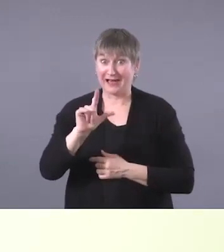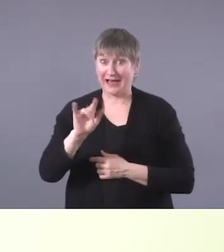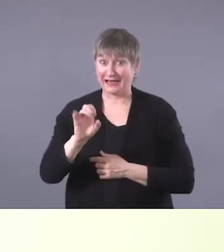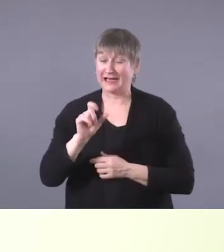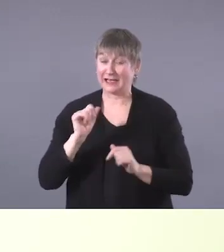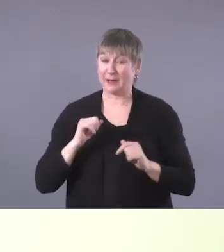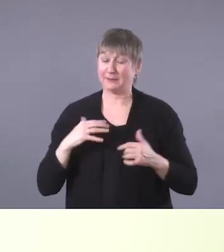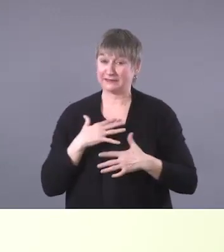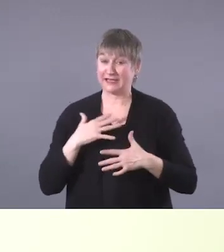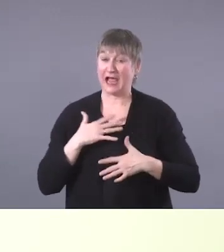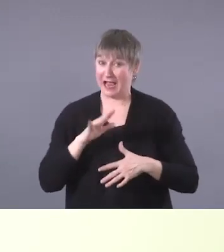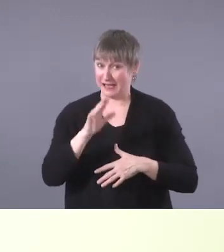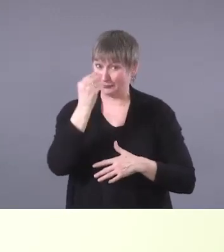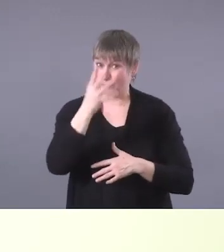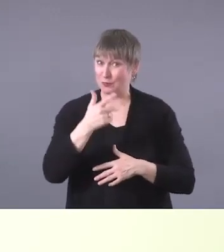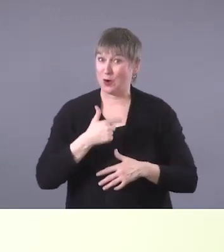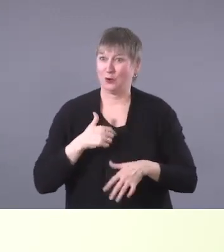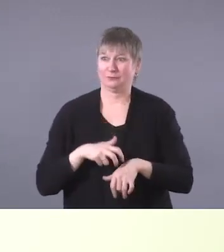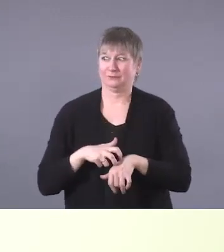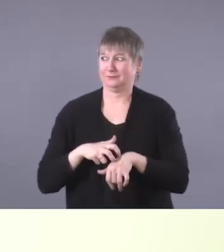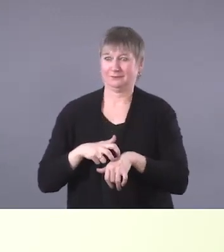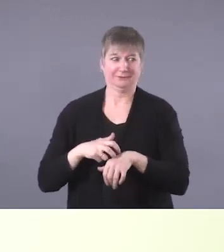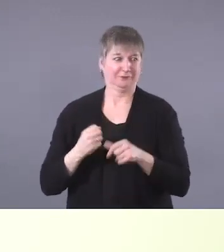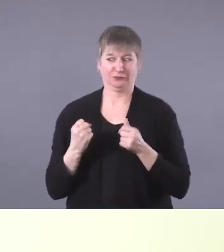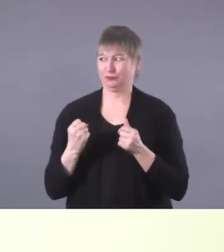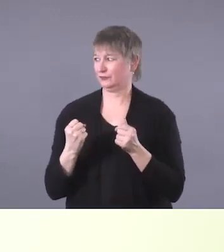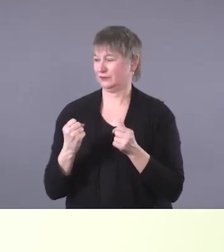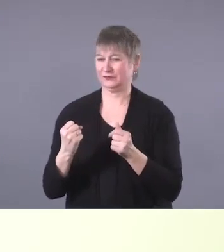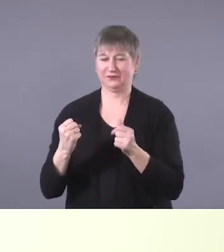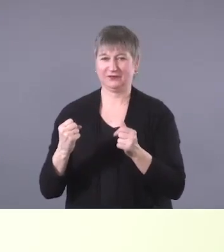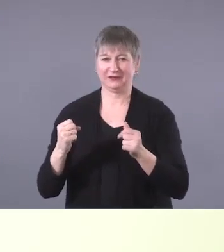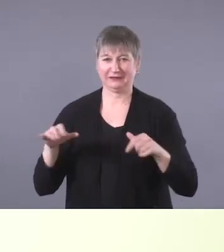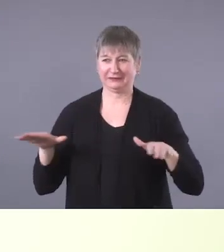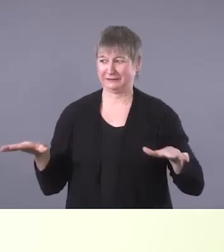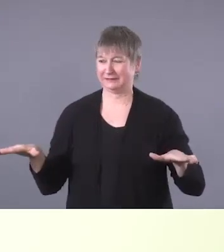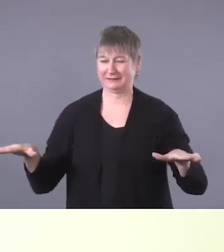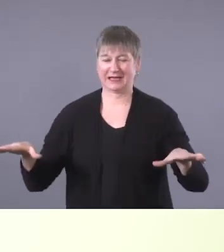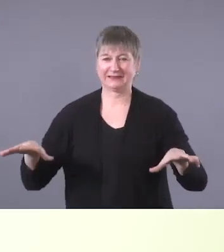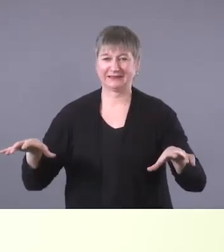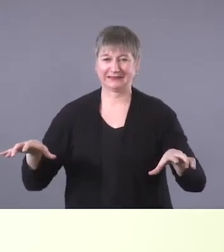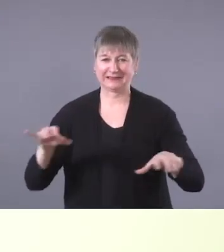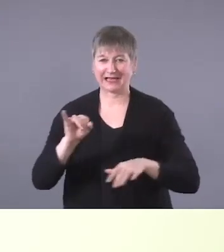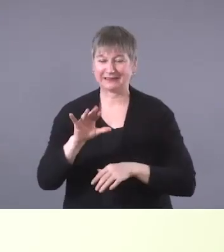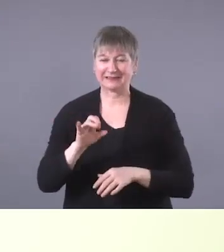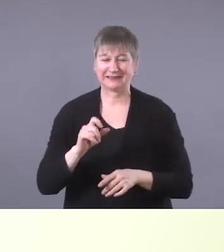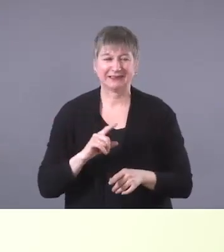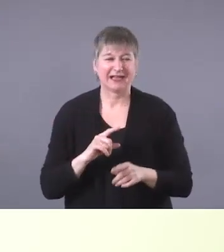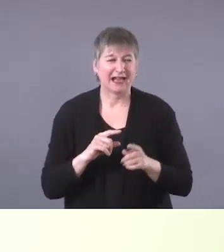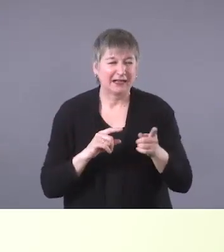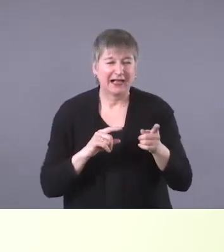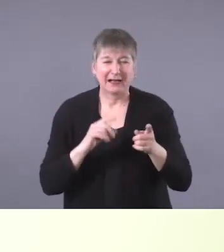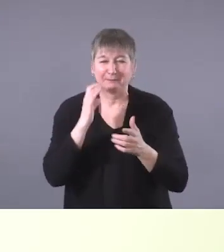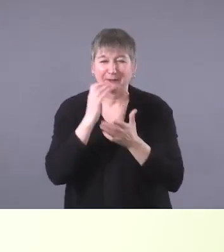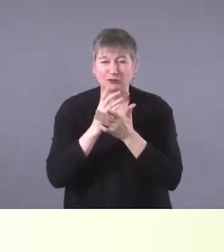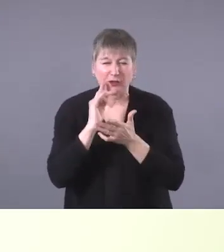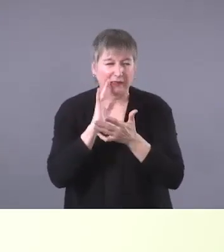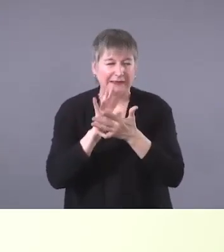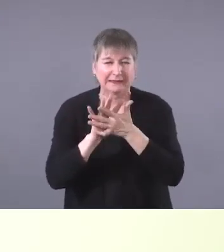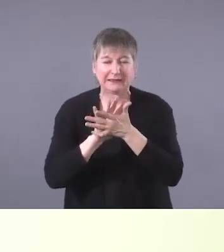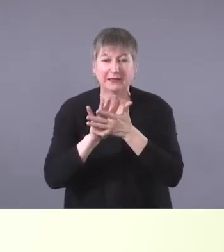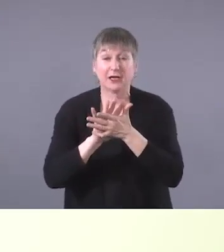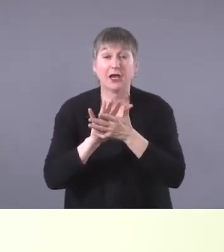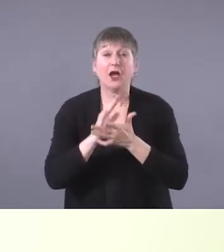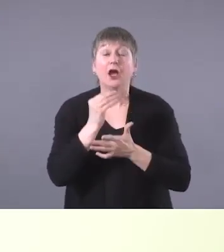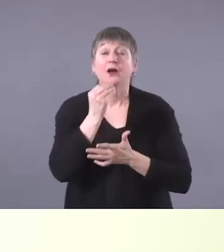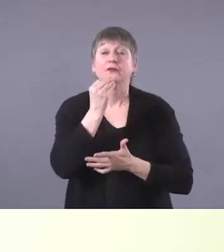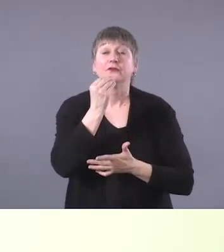not gonna lie. There are pictures of, I know it's kind of blurry, but the food there